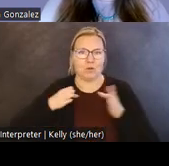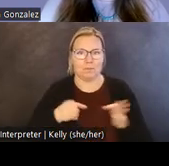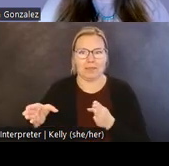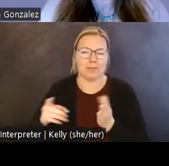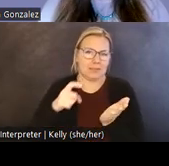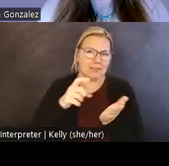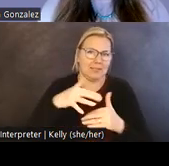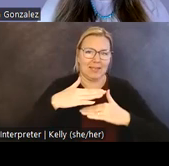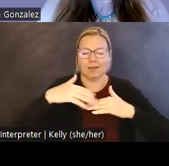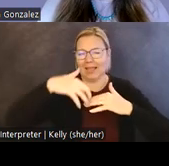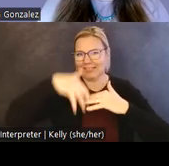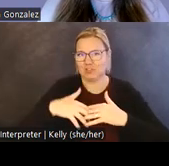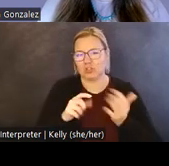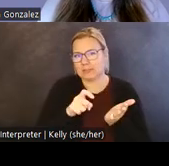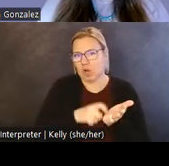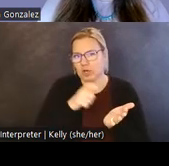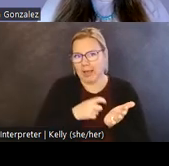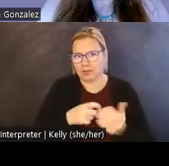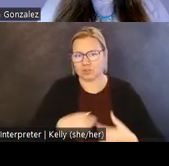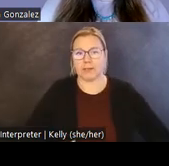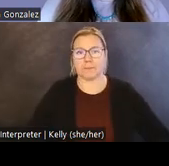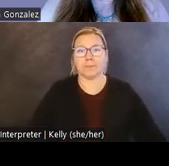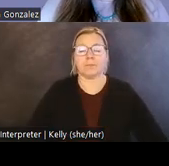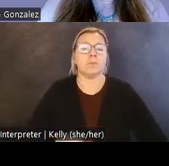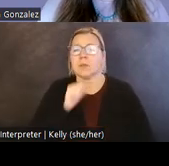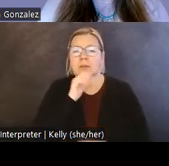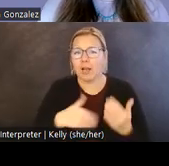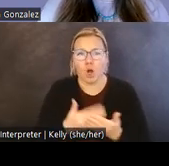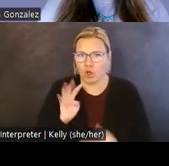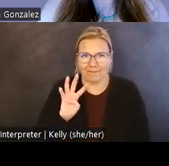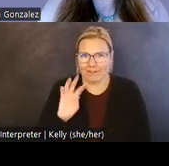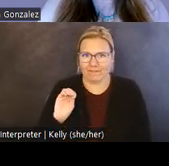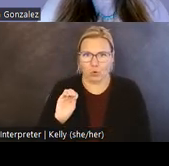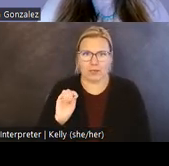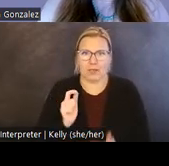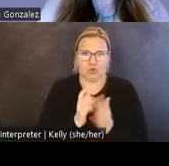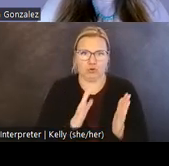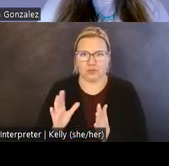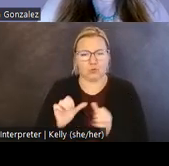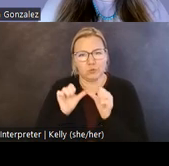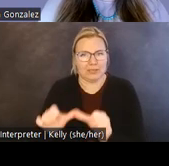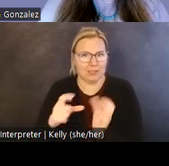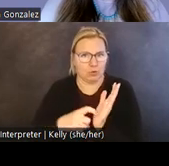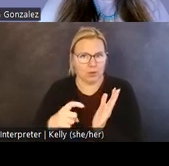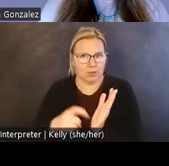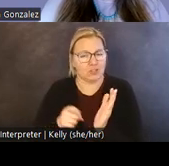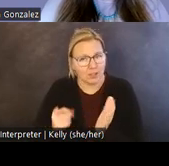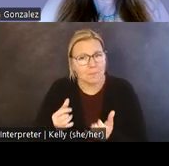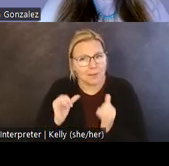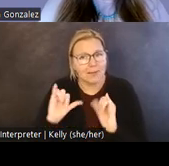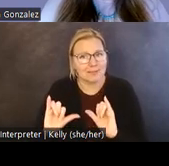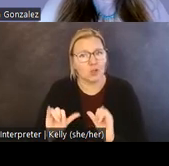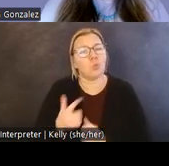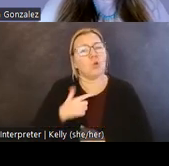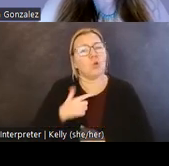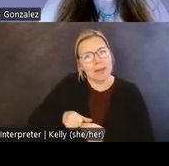While not all of our 40 graduates will continue on in archaeology, they carry with them specific understandings of